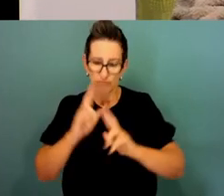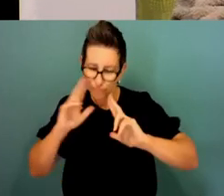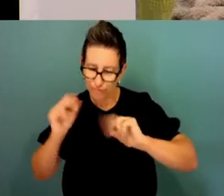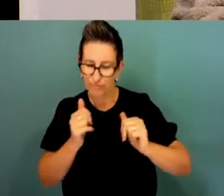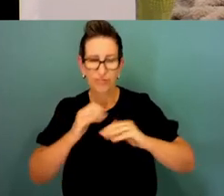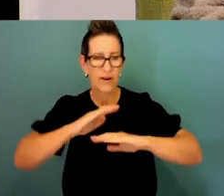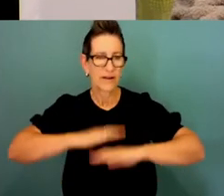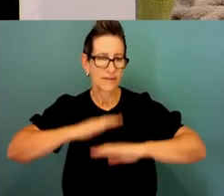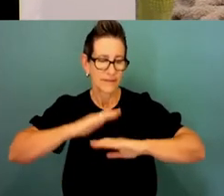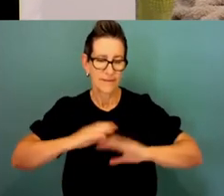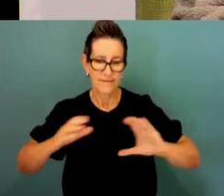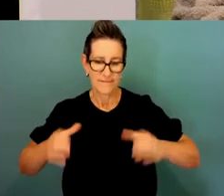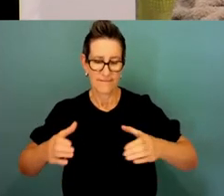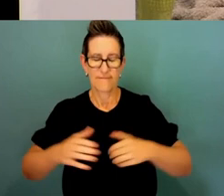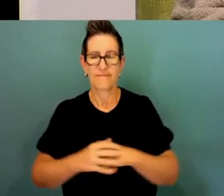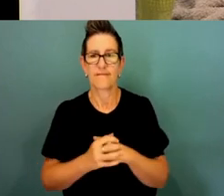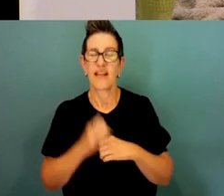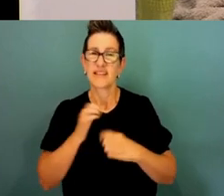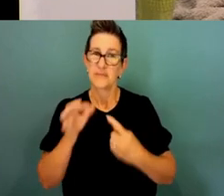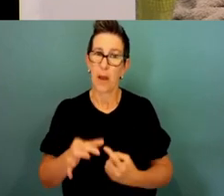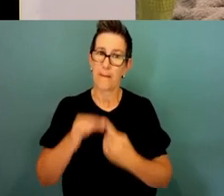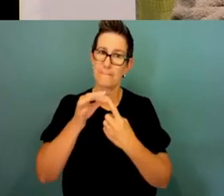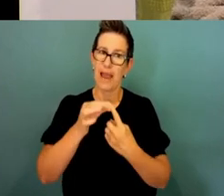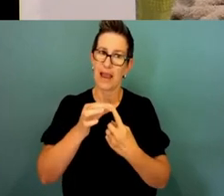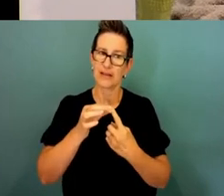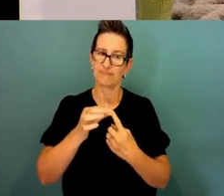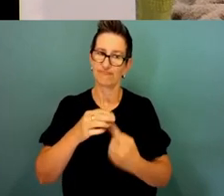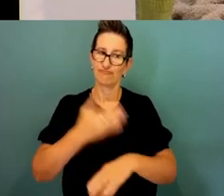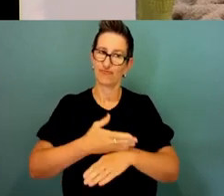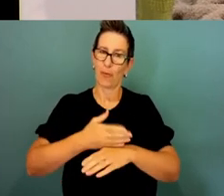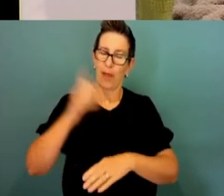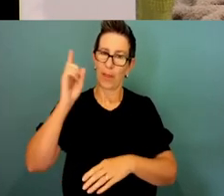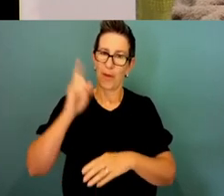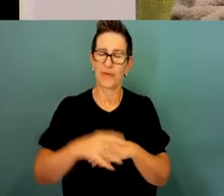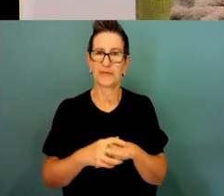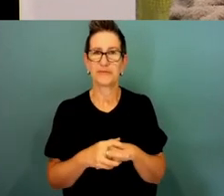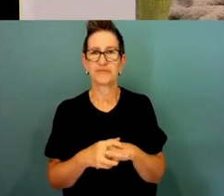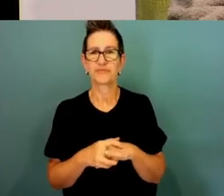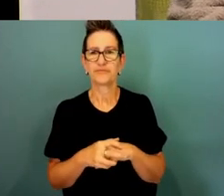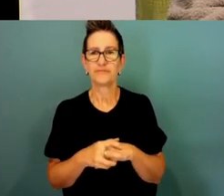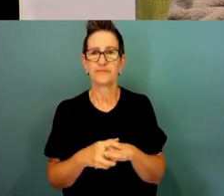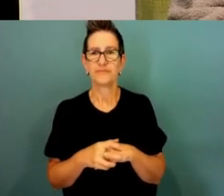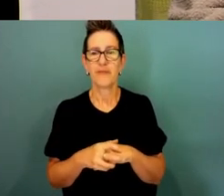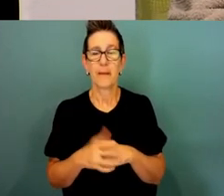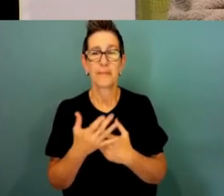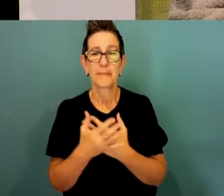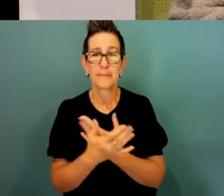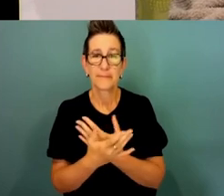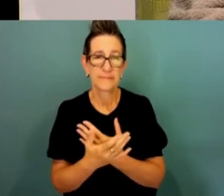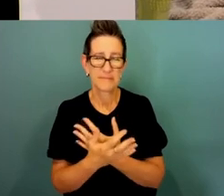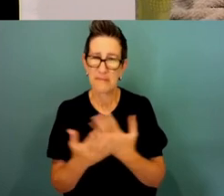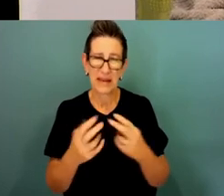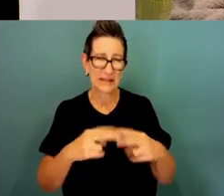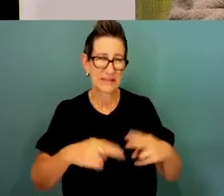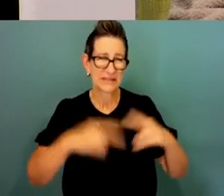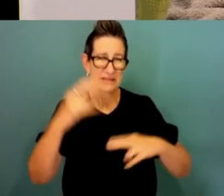my main role at the moment because there's so much development taking place and it does impact on our